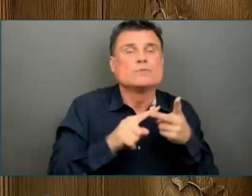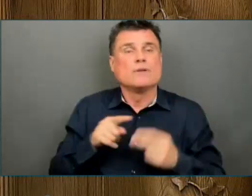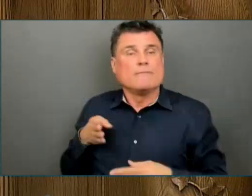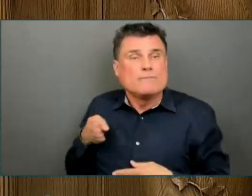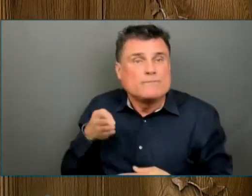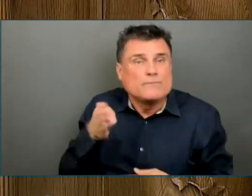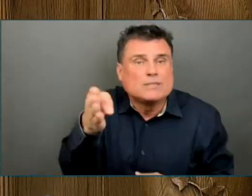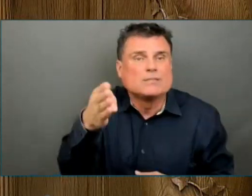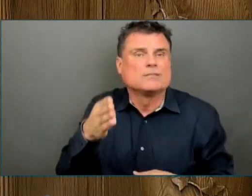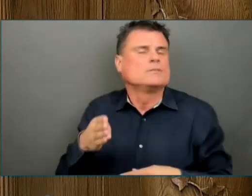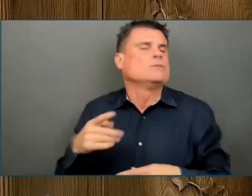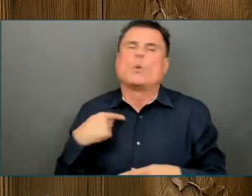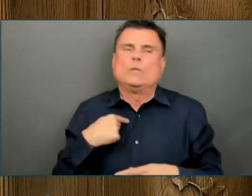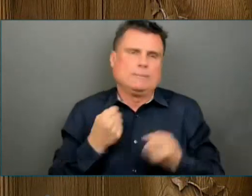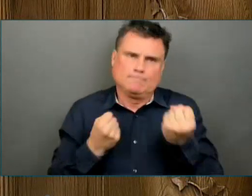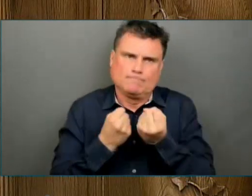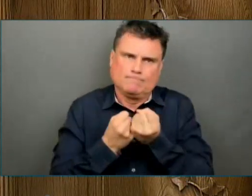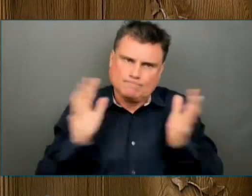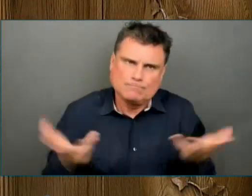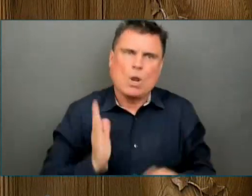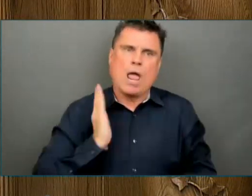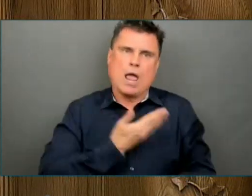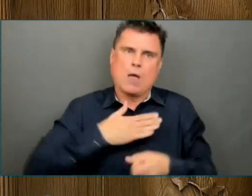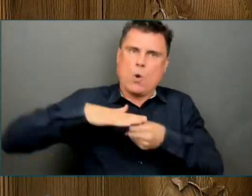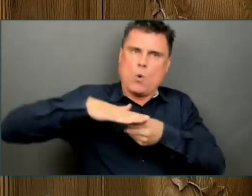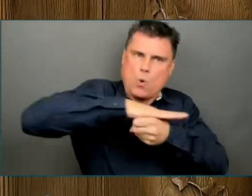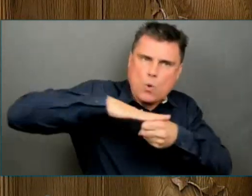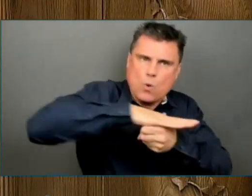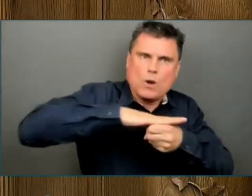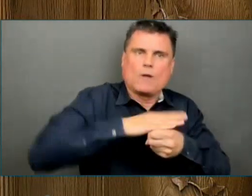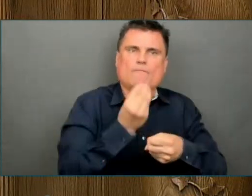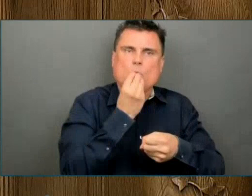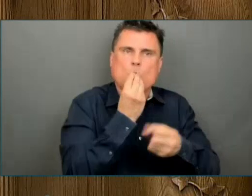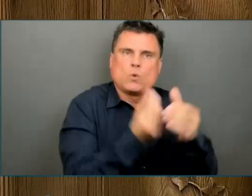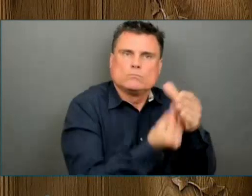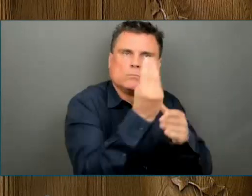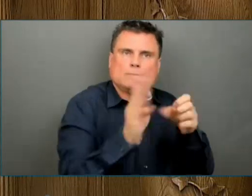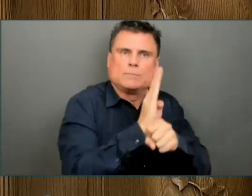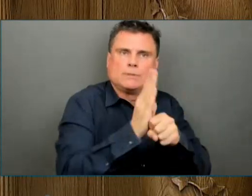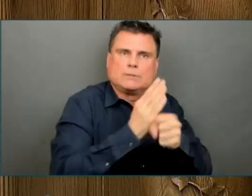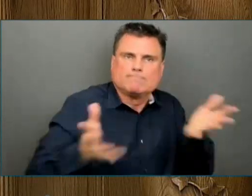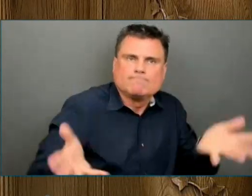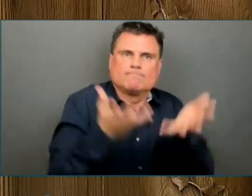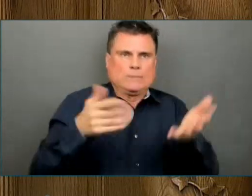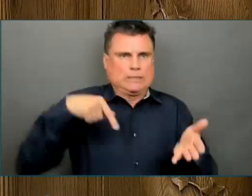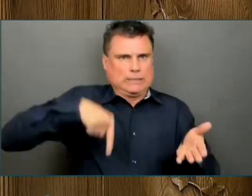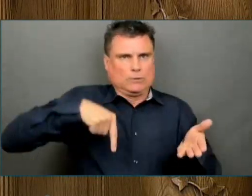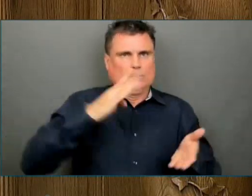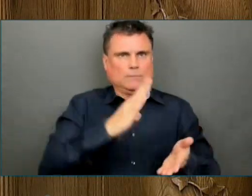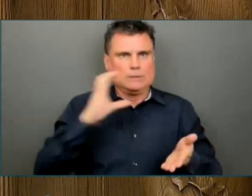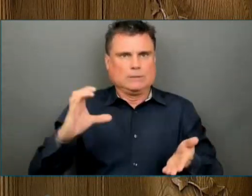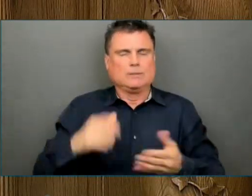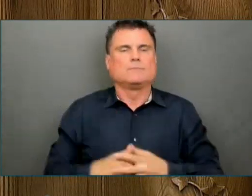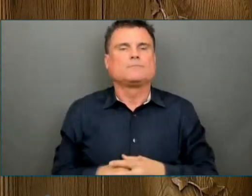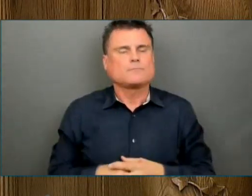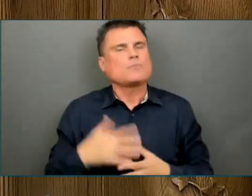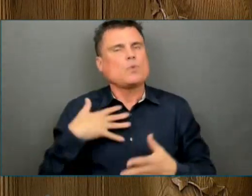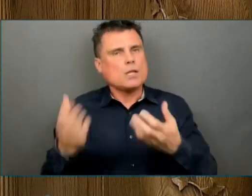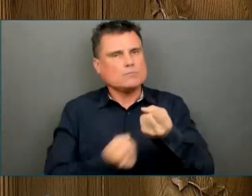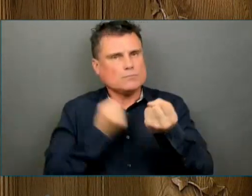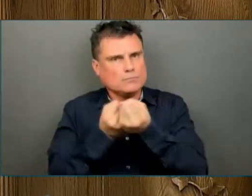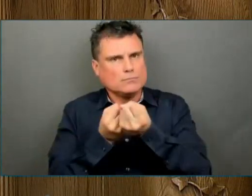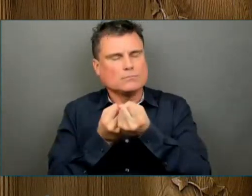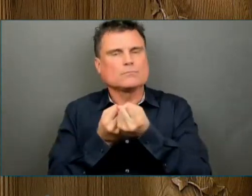investing in our Buy BC program that promotes a wide range of local food products at grocery stores and farmers markets.